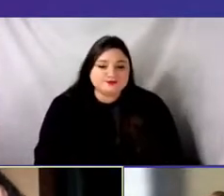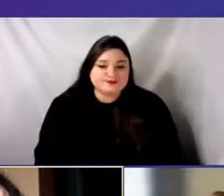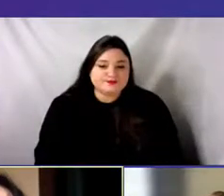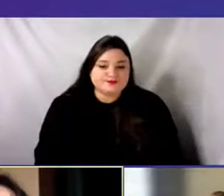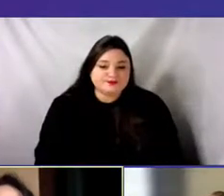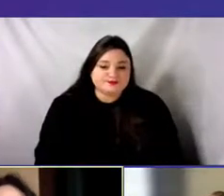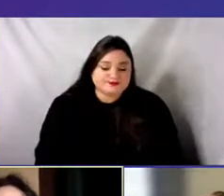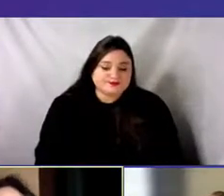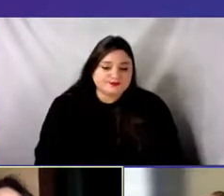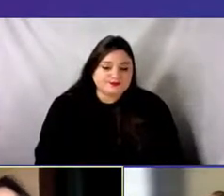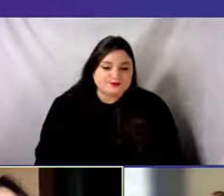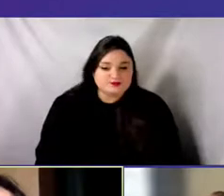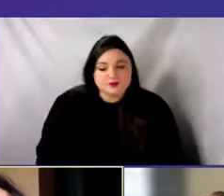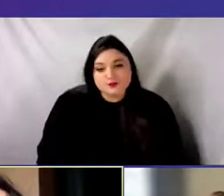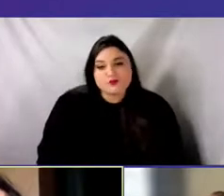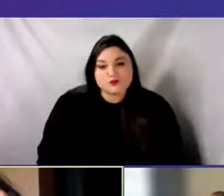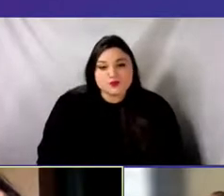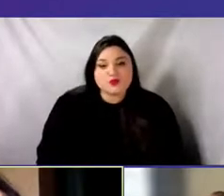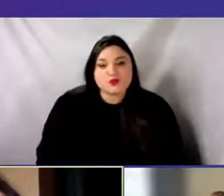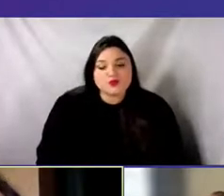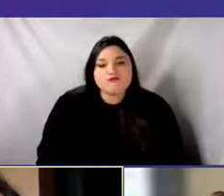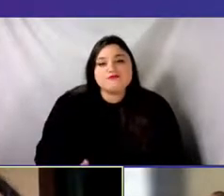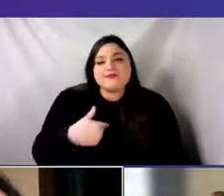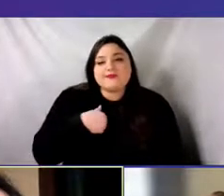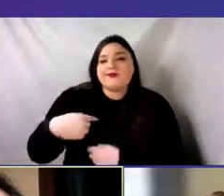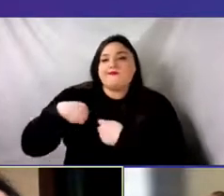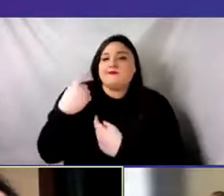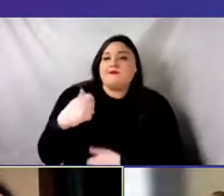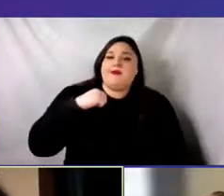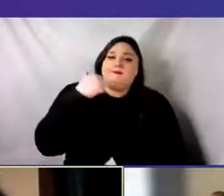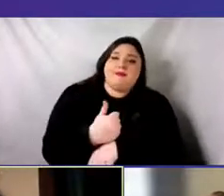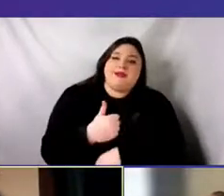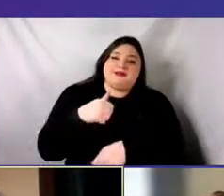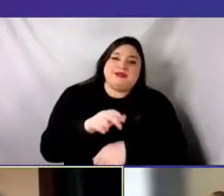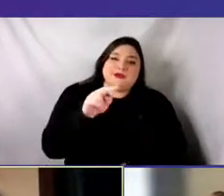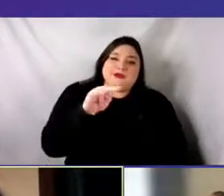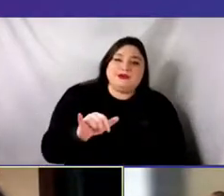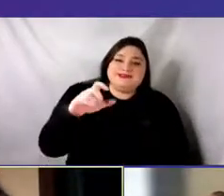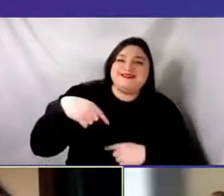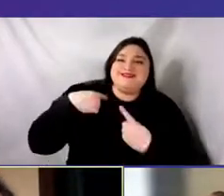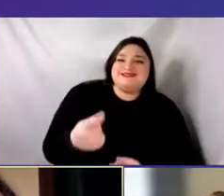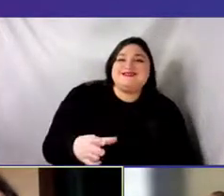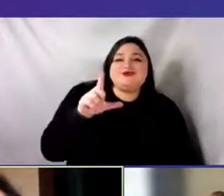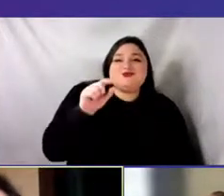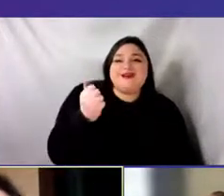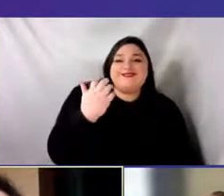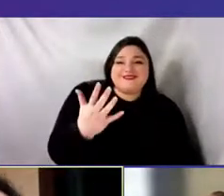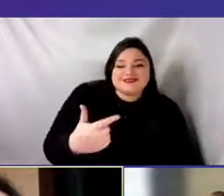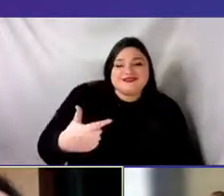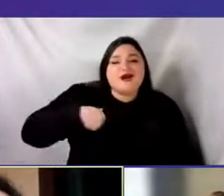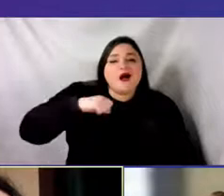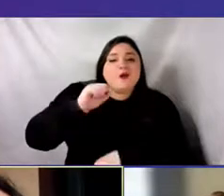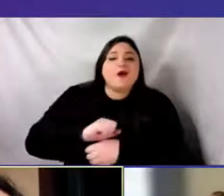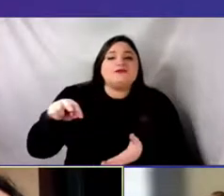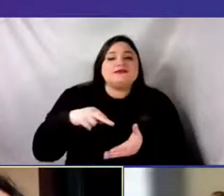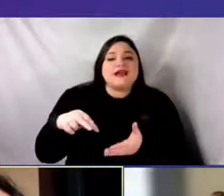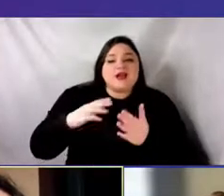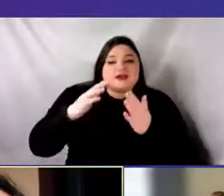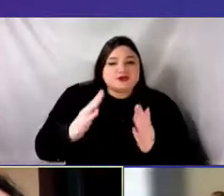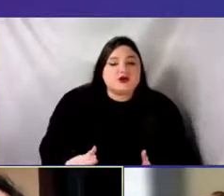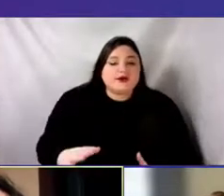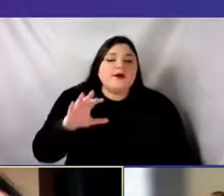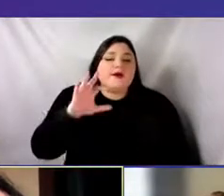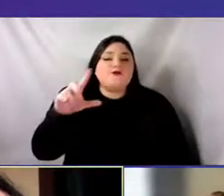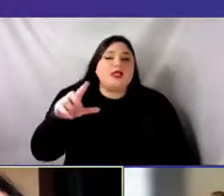and yeah, I've been based in New York since 2015. I've worked as a dancer freelancing with, um,